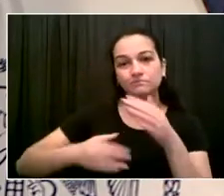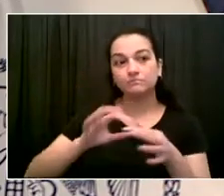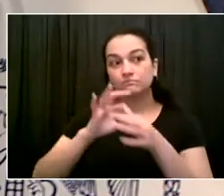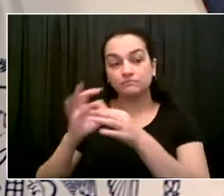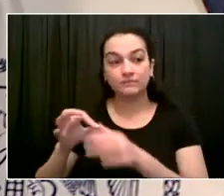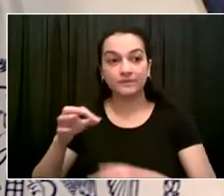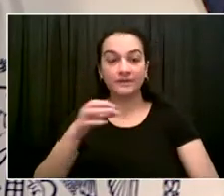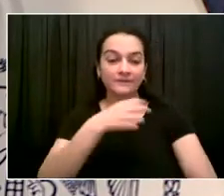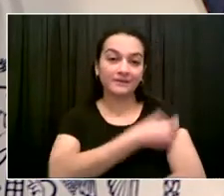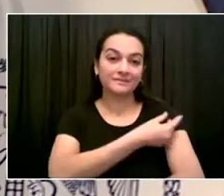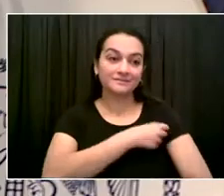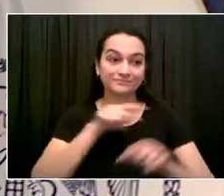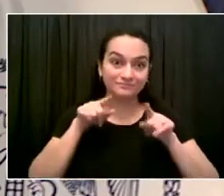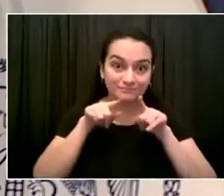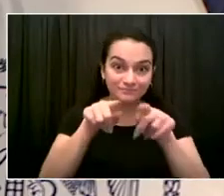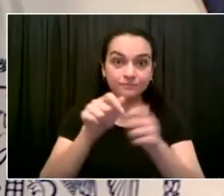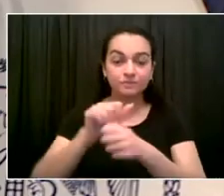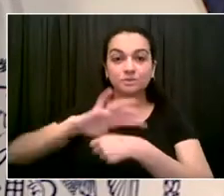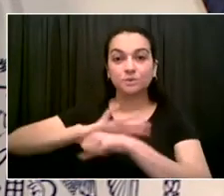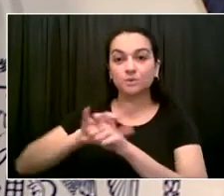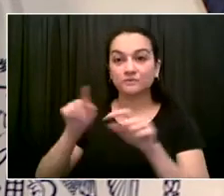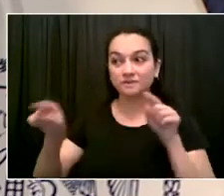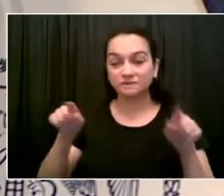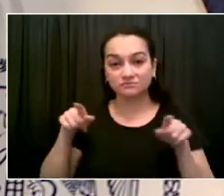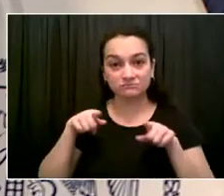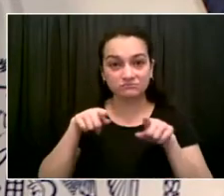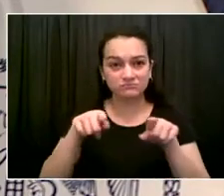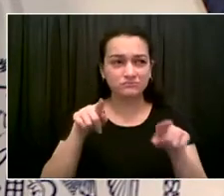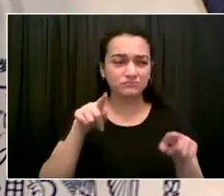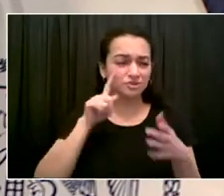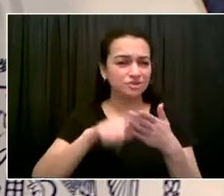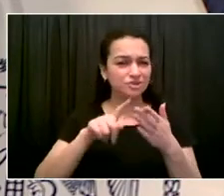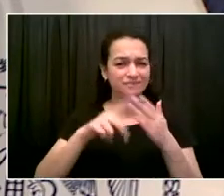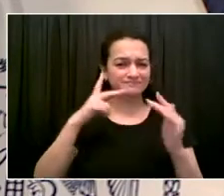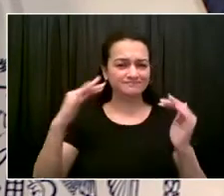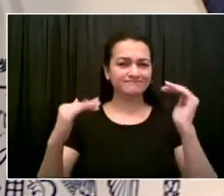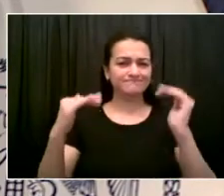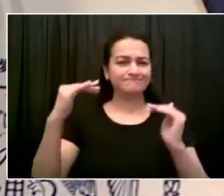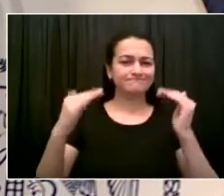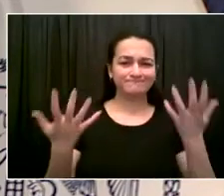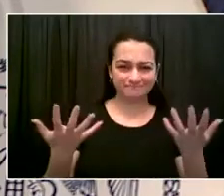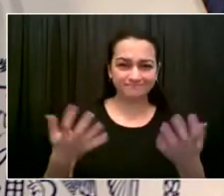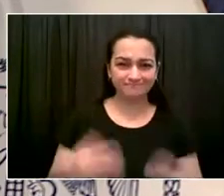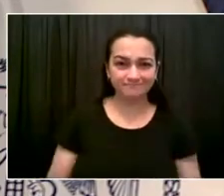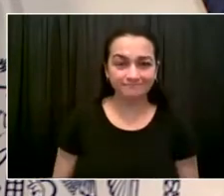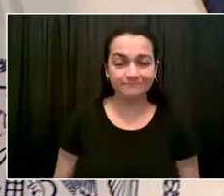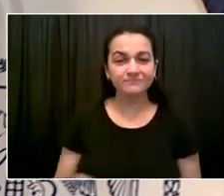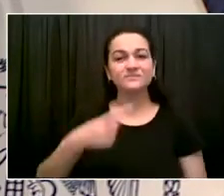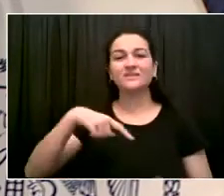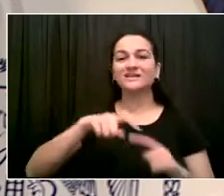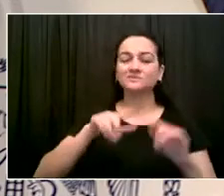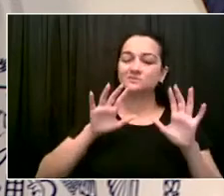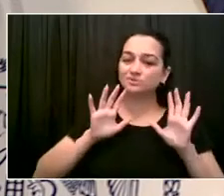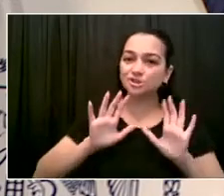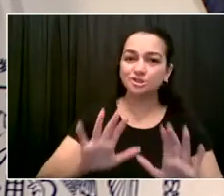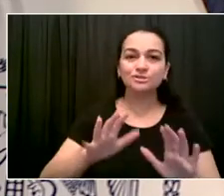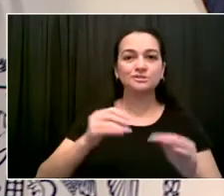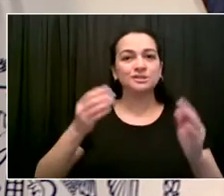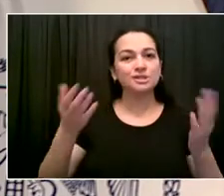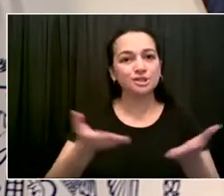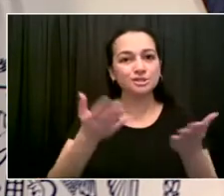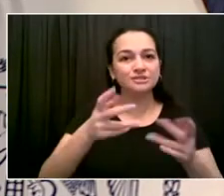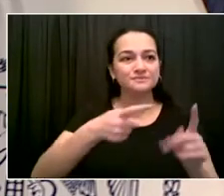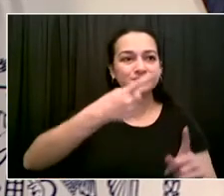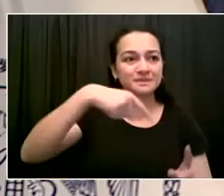as we keep pushing vaccination, it is having a profound impact. Even with the very